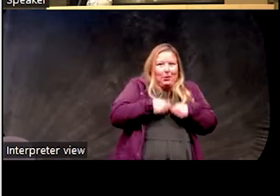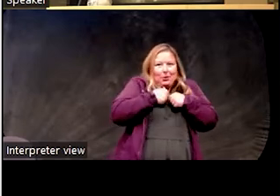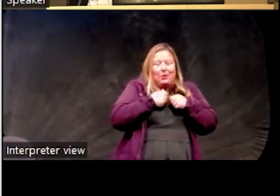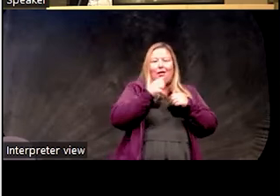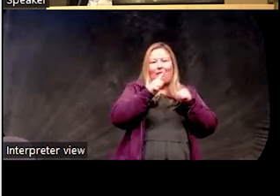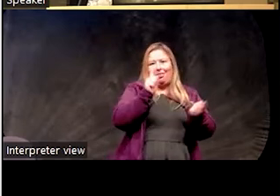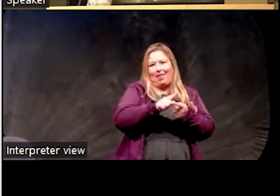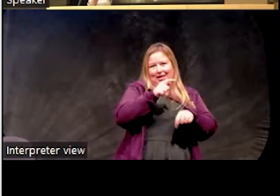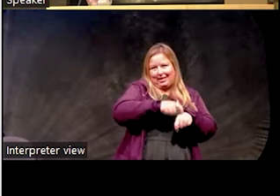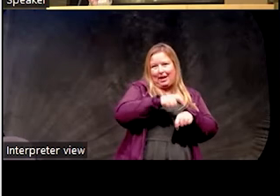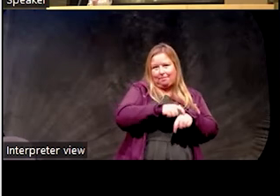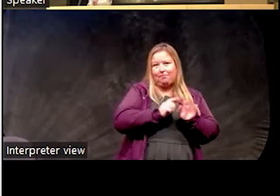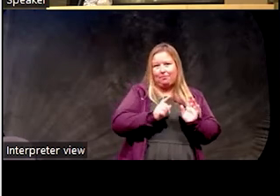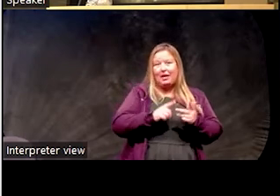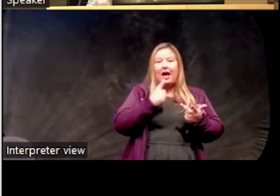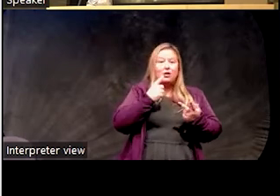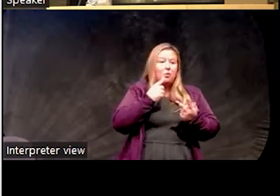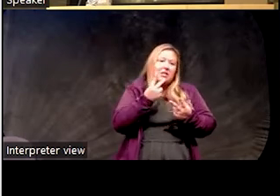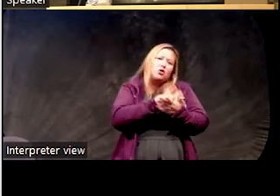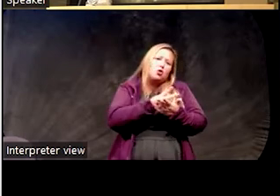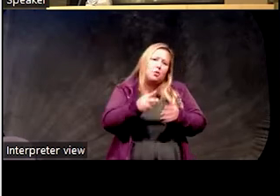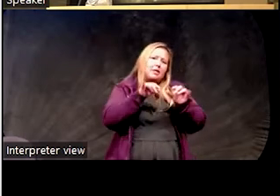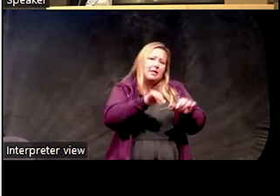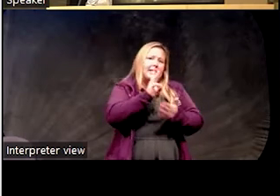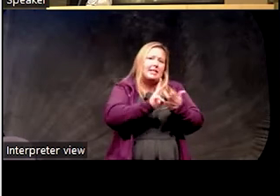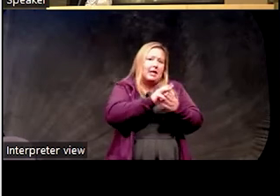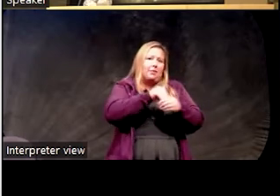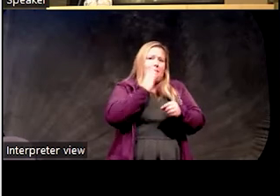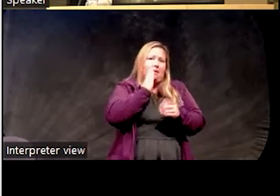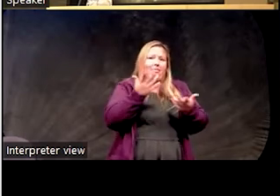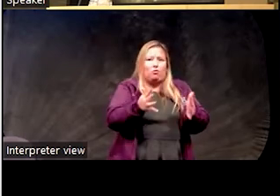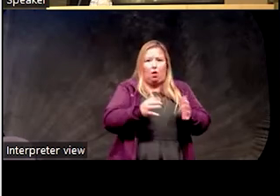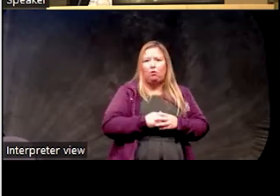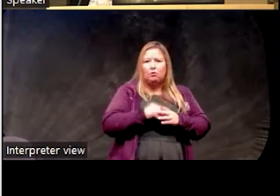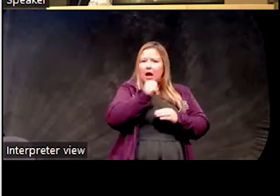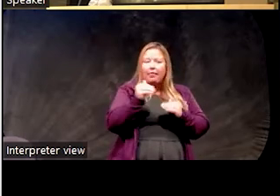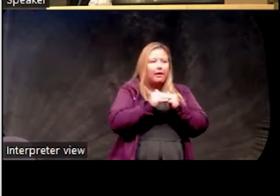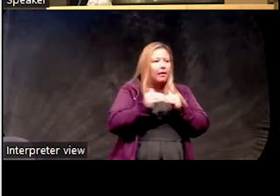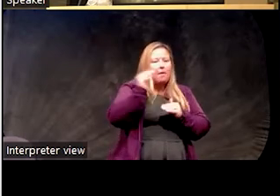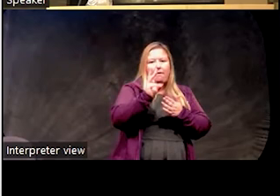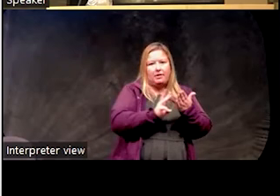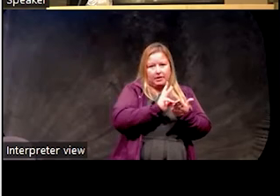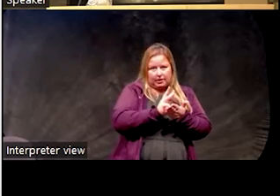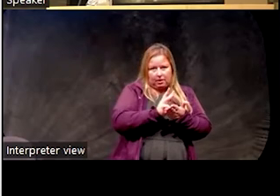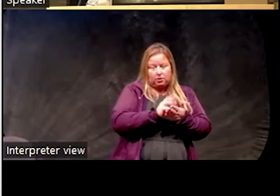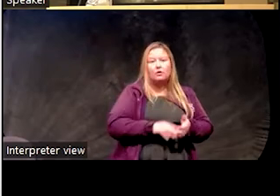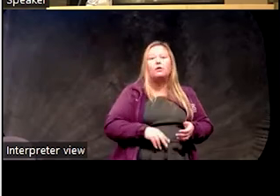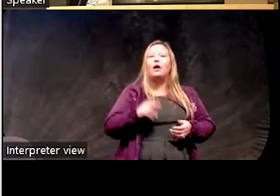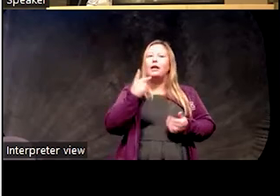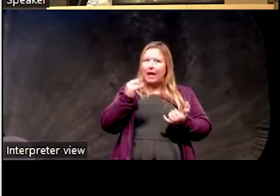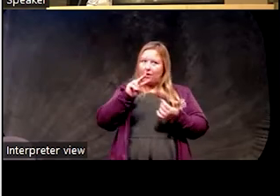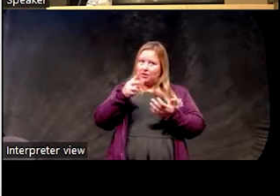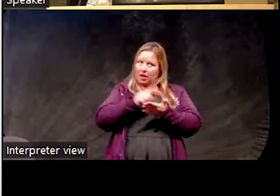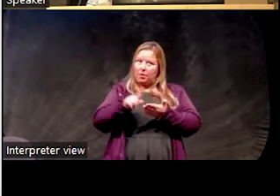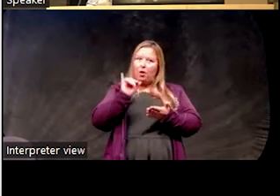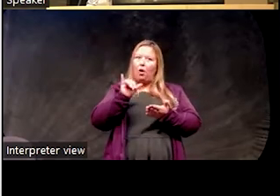So we tell them, still stay another week at that six hours. And then you begin to see at week two, the sleep is starting